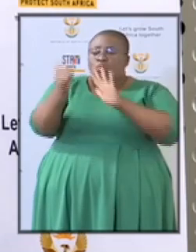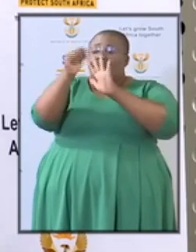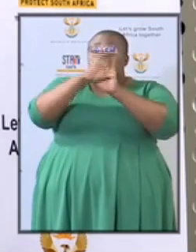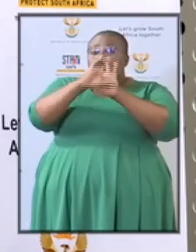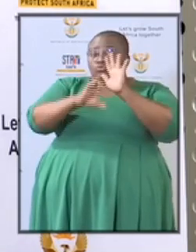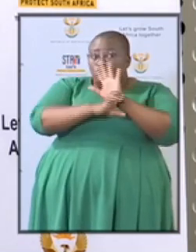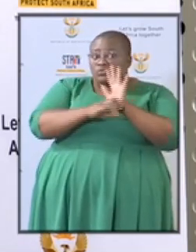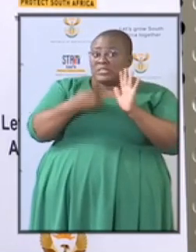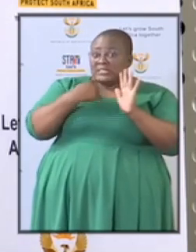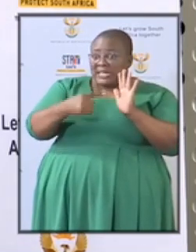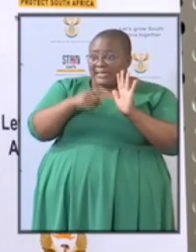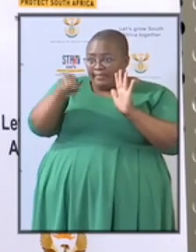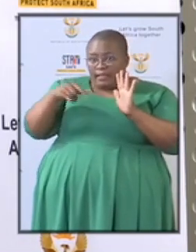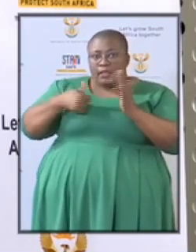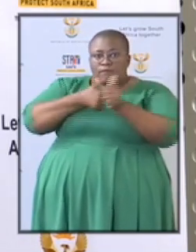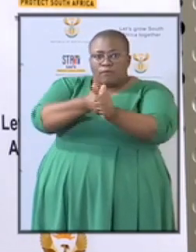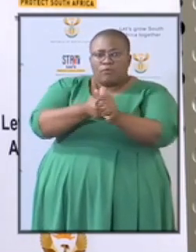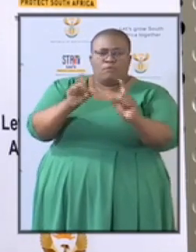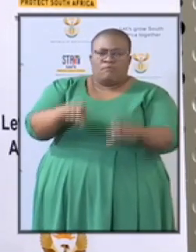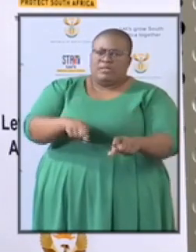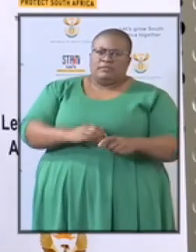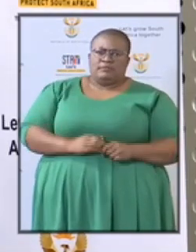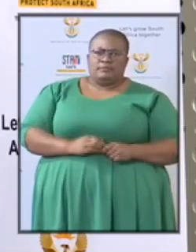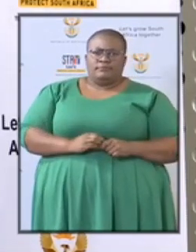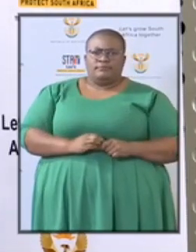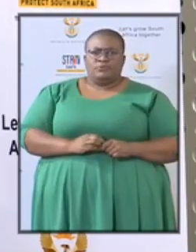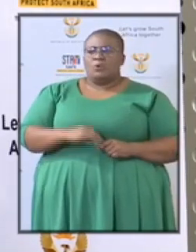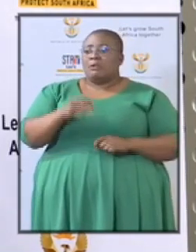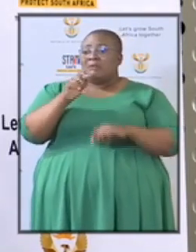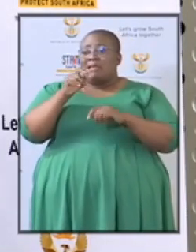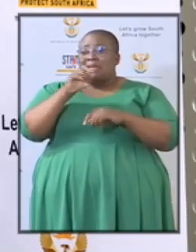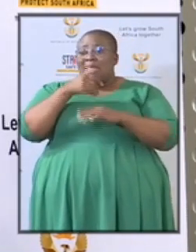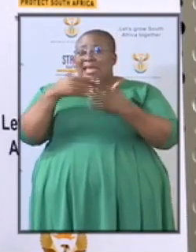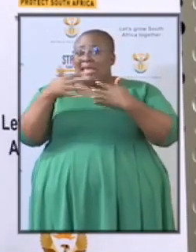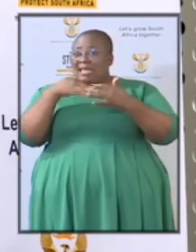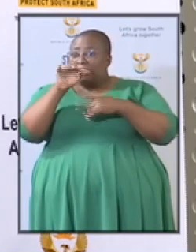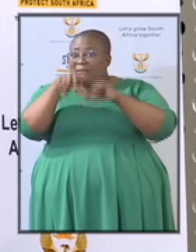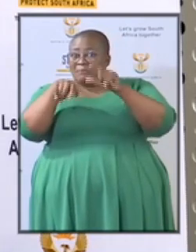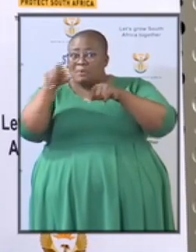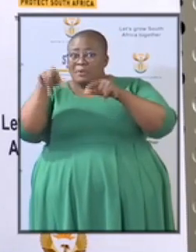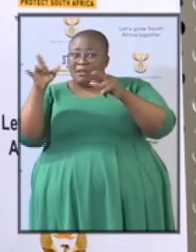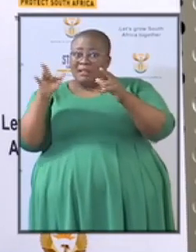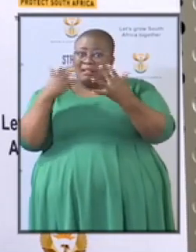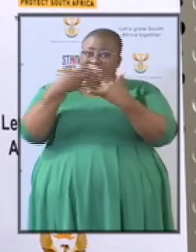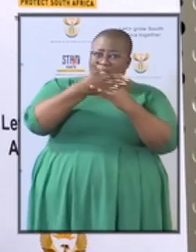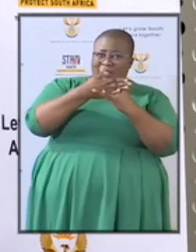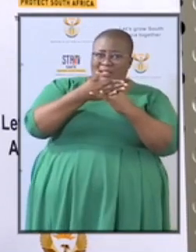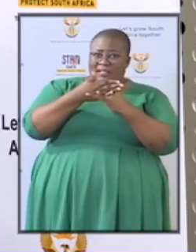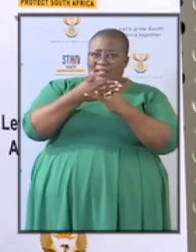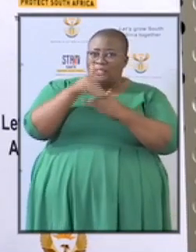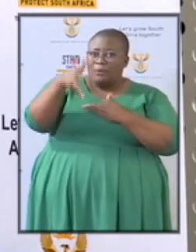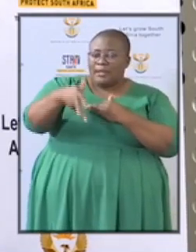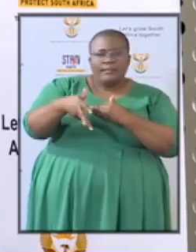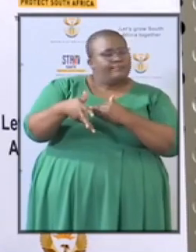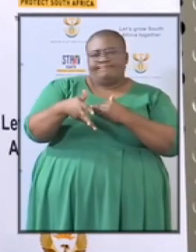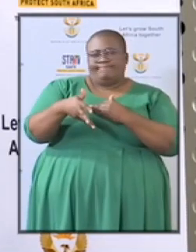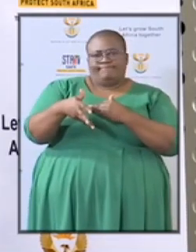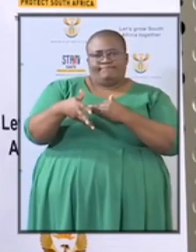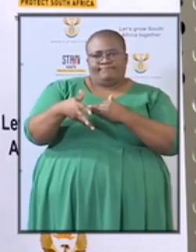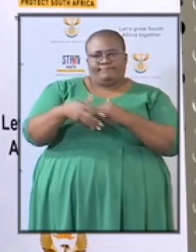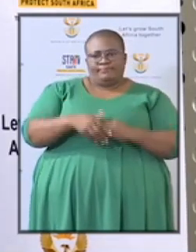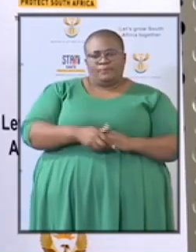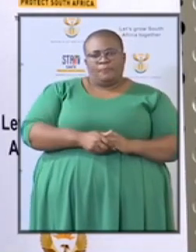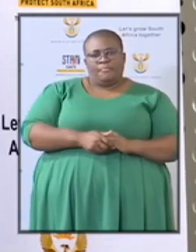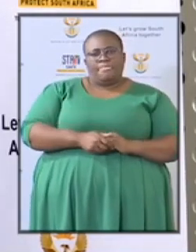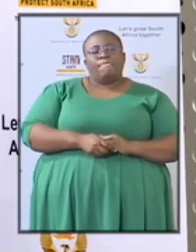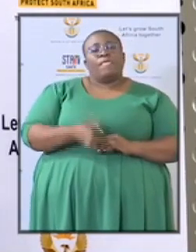constitutionally guaranteed no one is going to intervene or interfere on the job of law enforcement agencies what